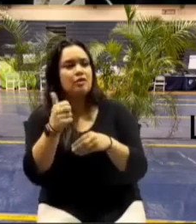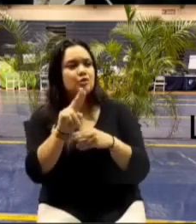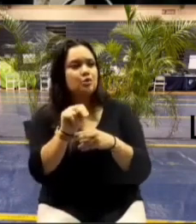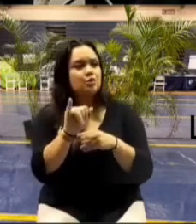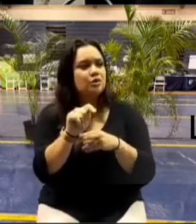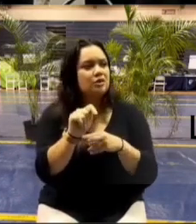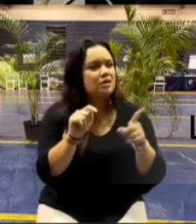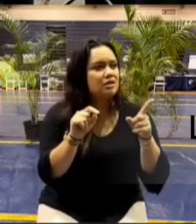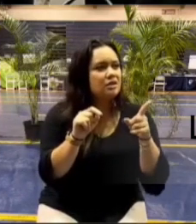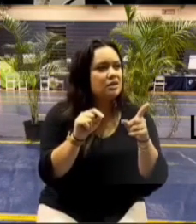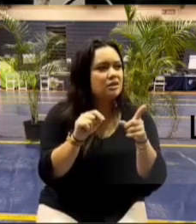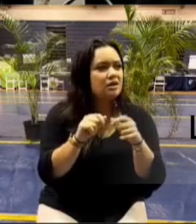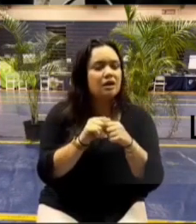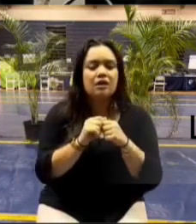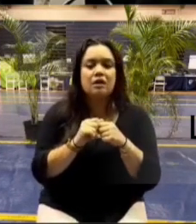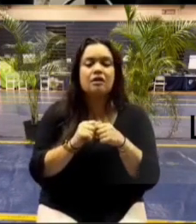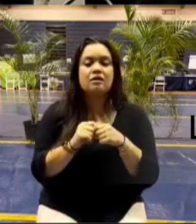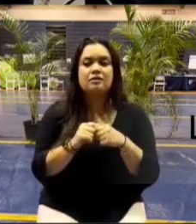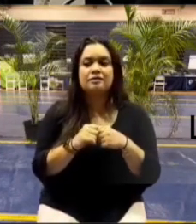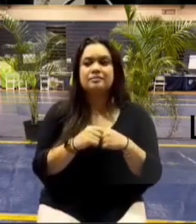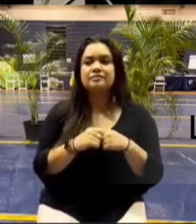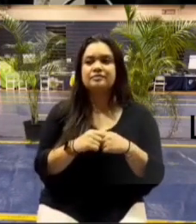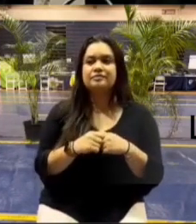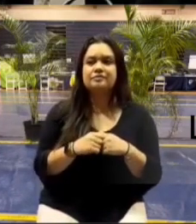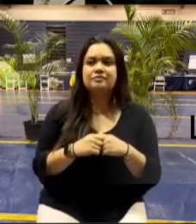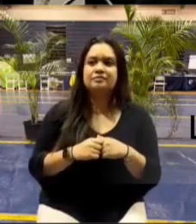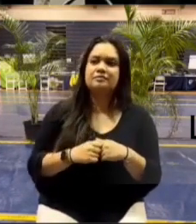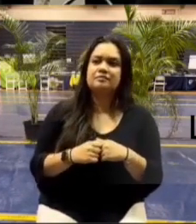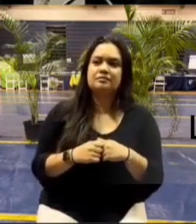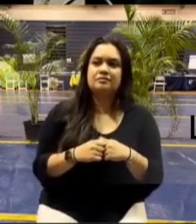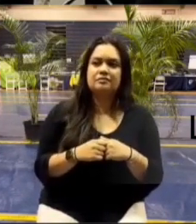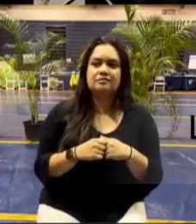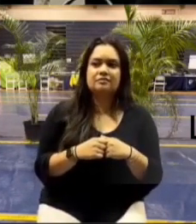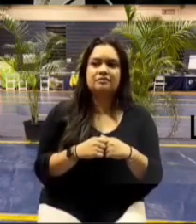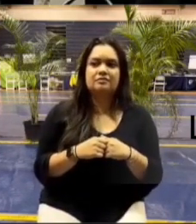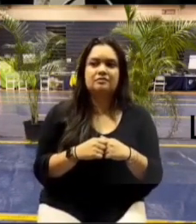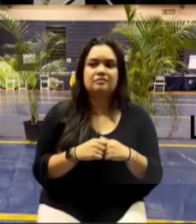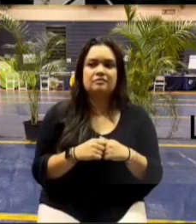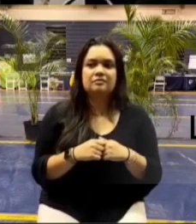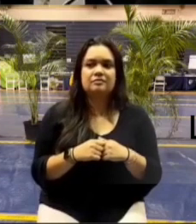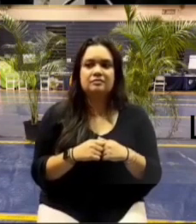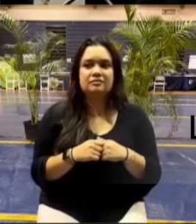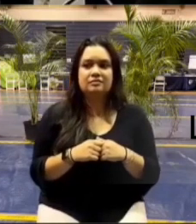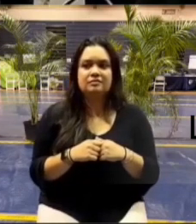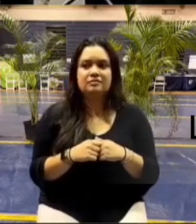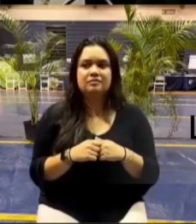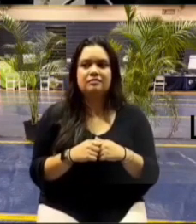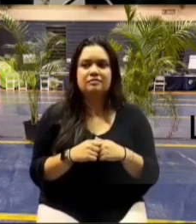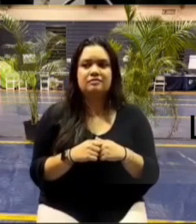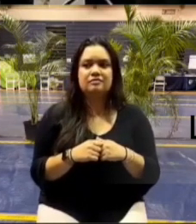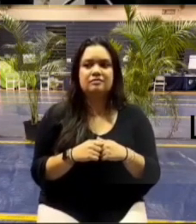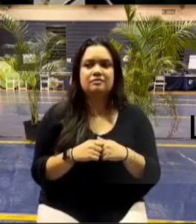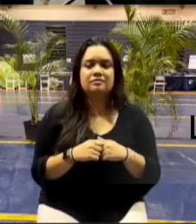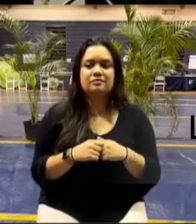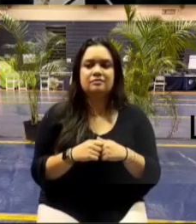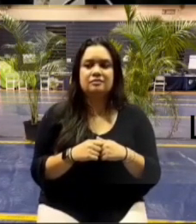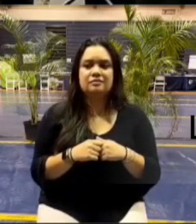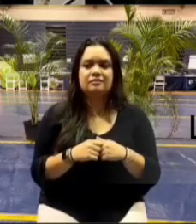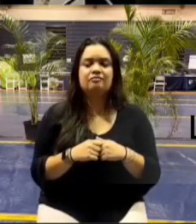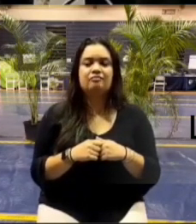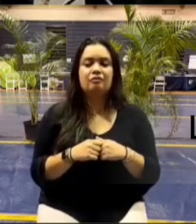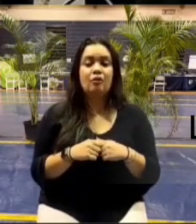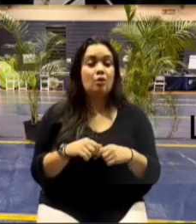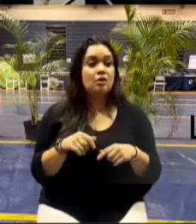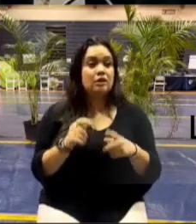right right okay got it 14 months all right um please raise your hand if you have a question that our team can answer or